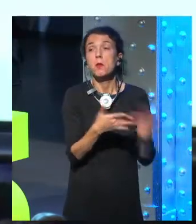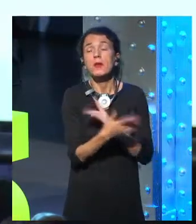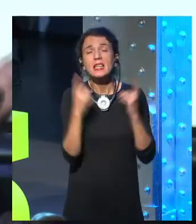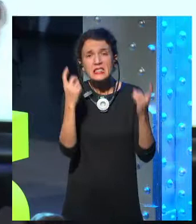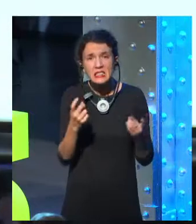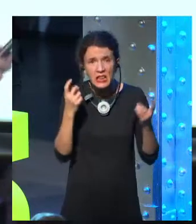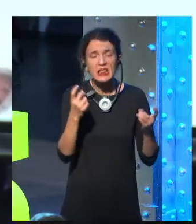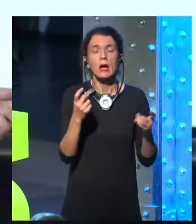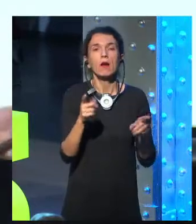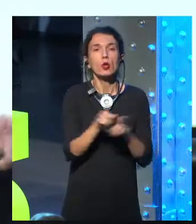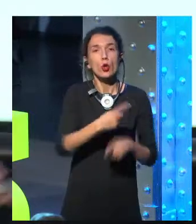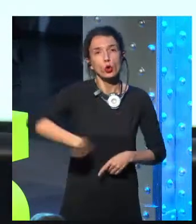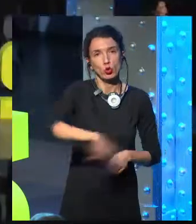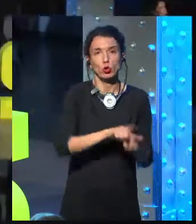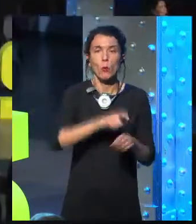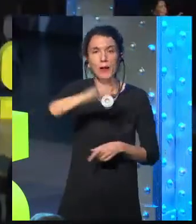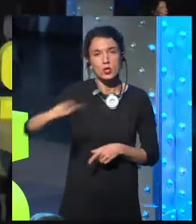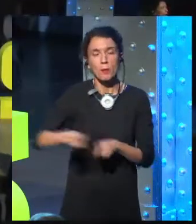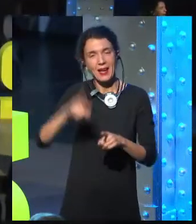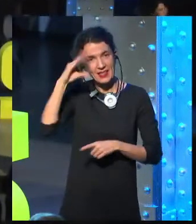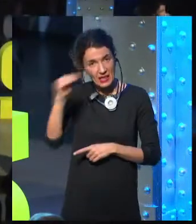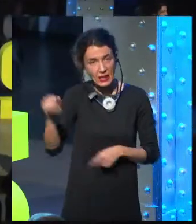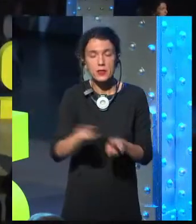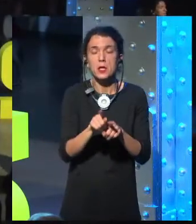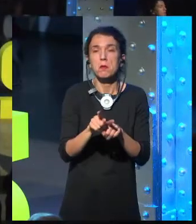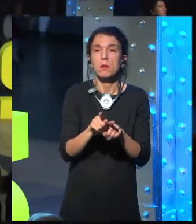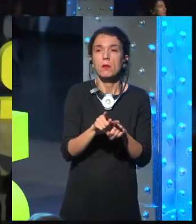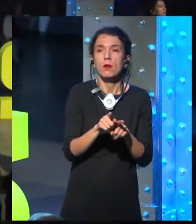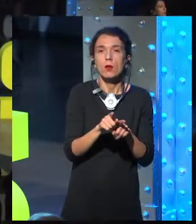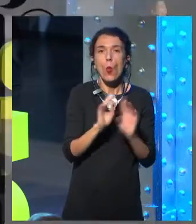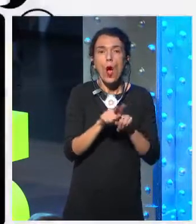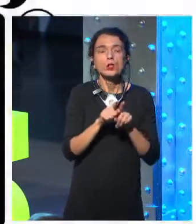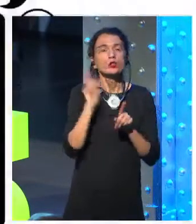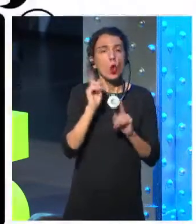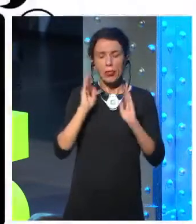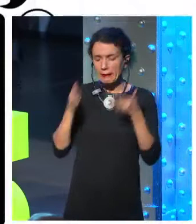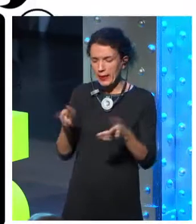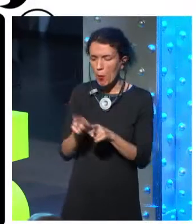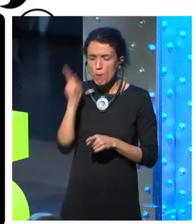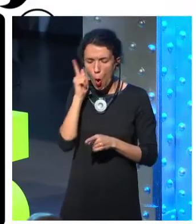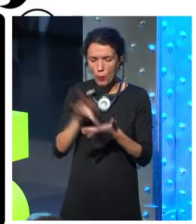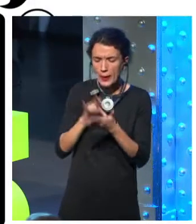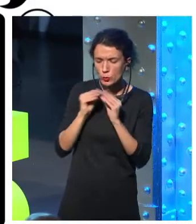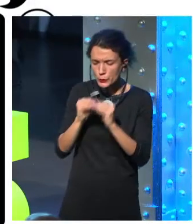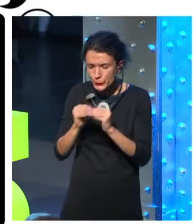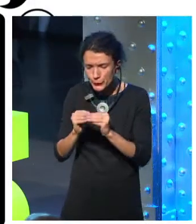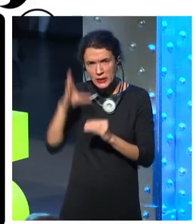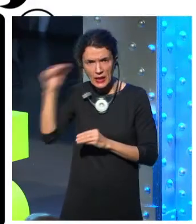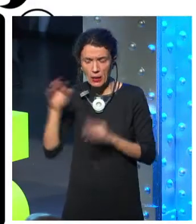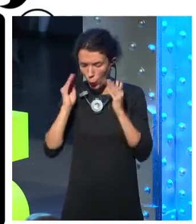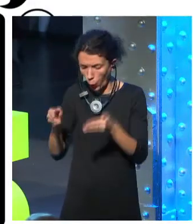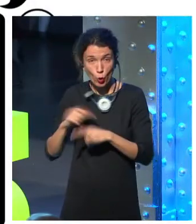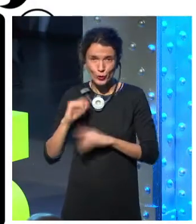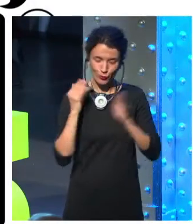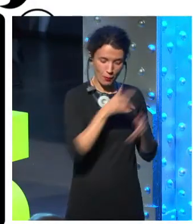When you put everything together, you get what I like to call the dystopian kitchen of the future. Everything speaks a